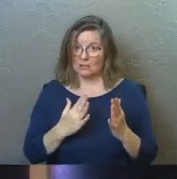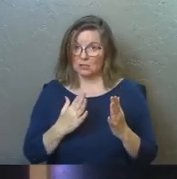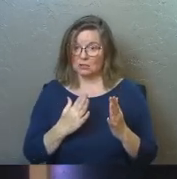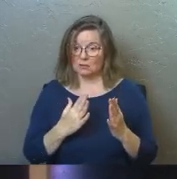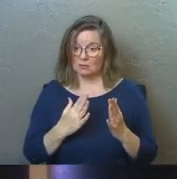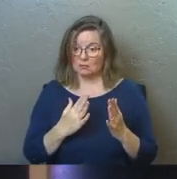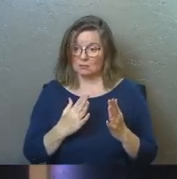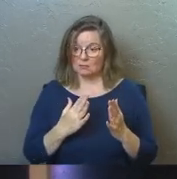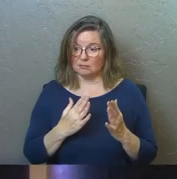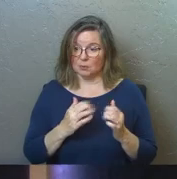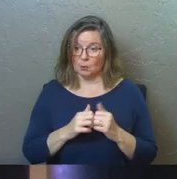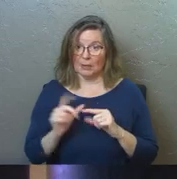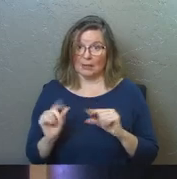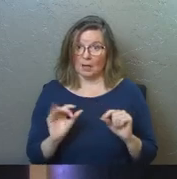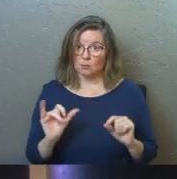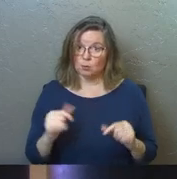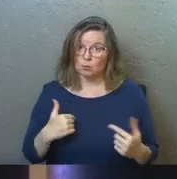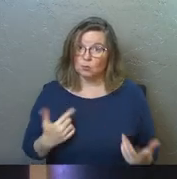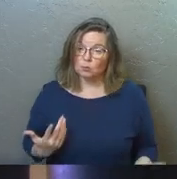when it comes to gossip.